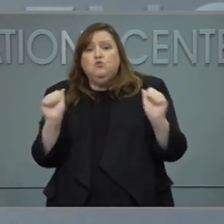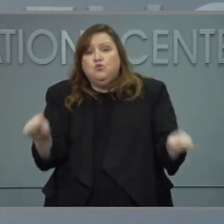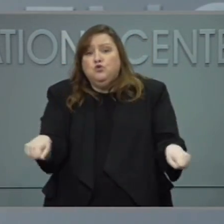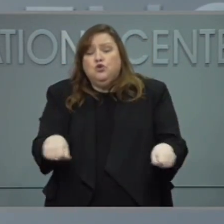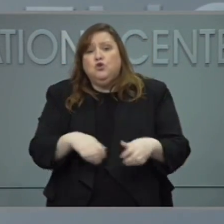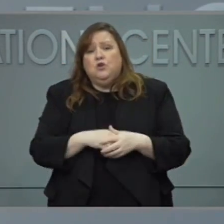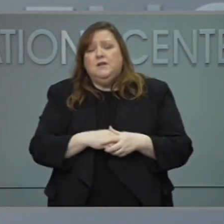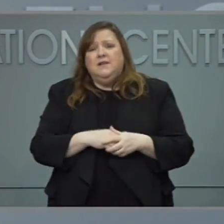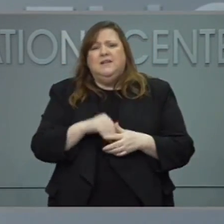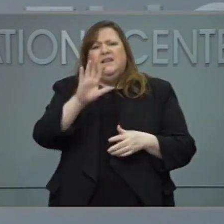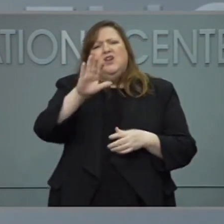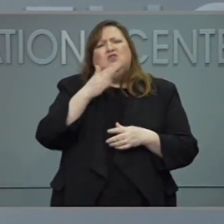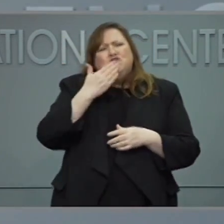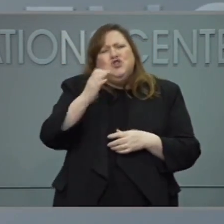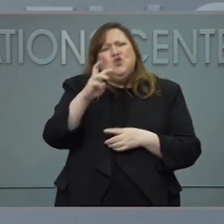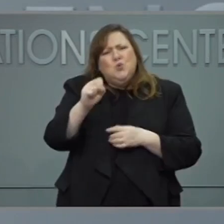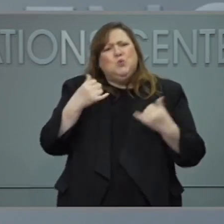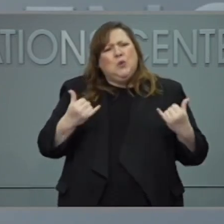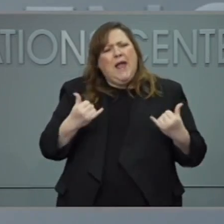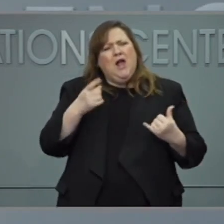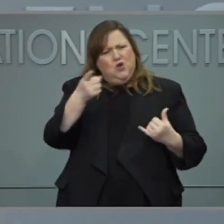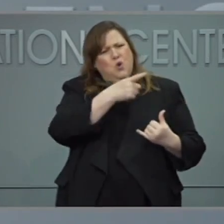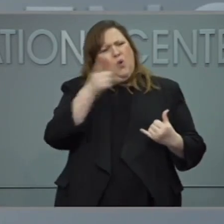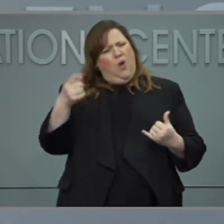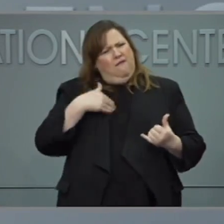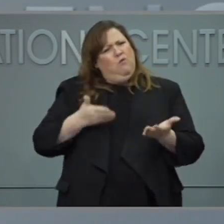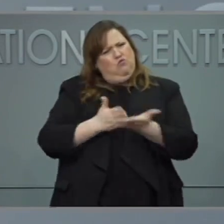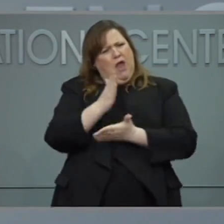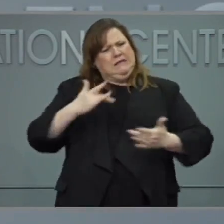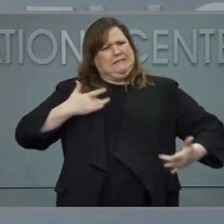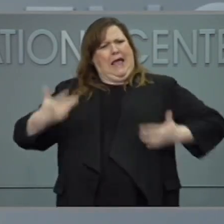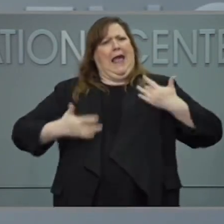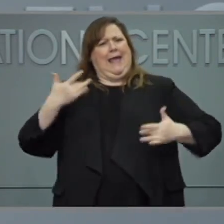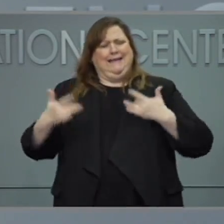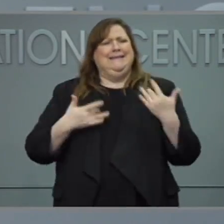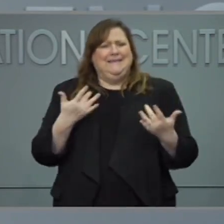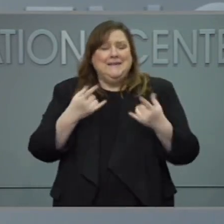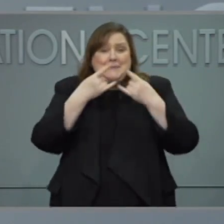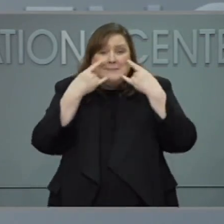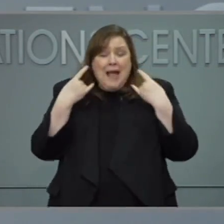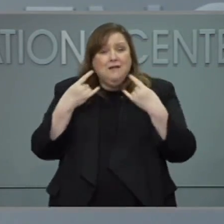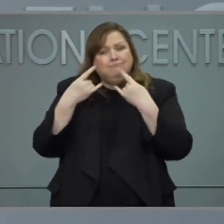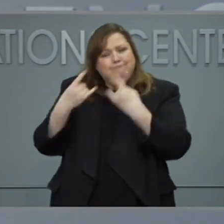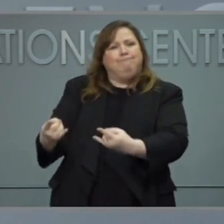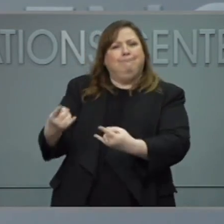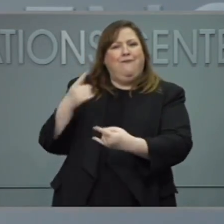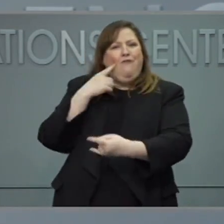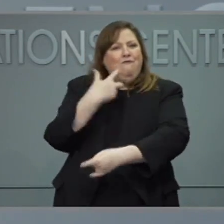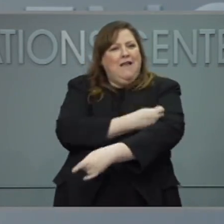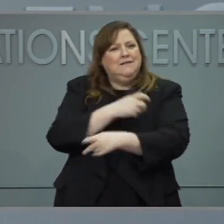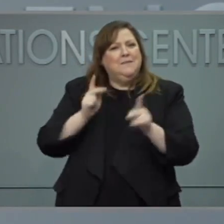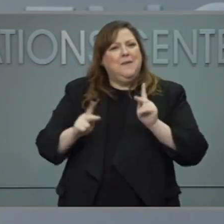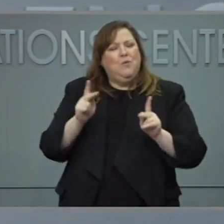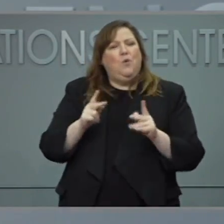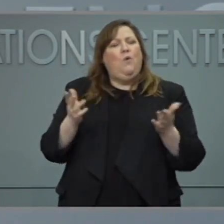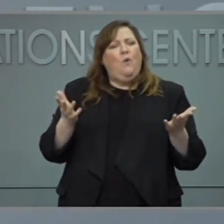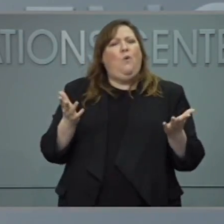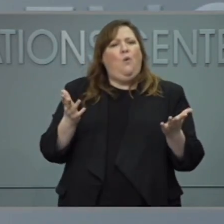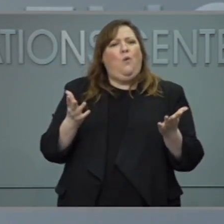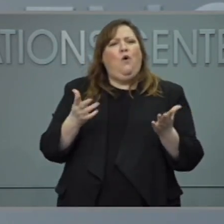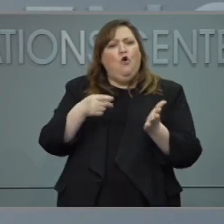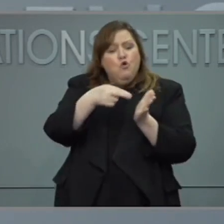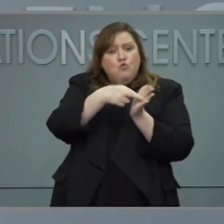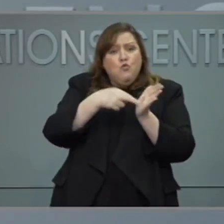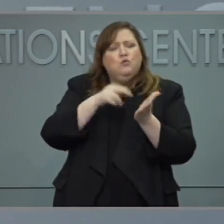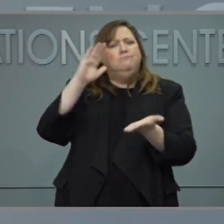we are lifting mask mandates that we are lifting the capacity restrictions. But we know that we have much more to learn and understand as